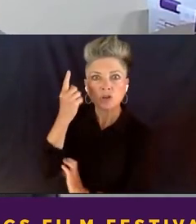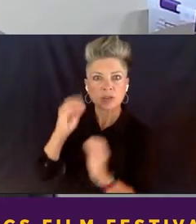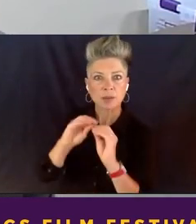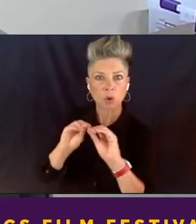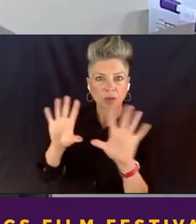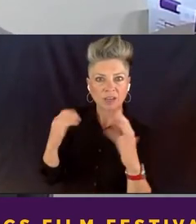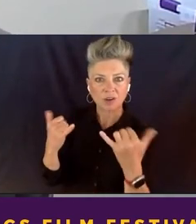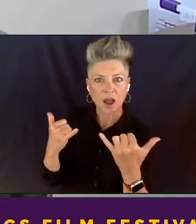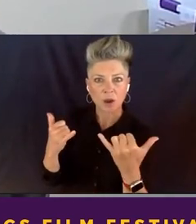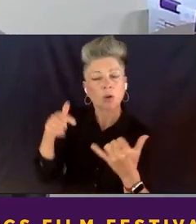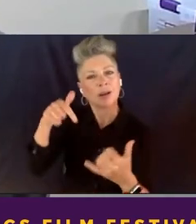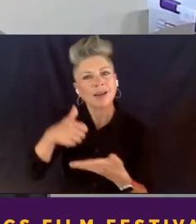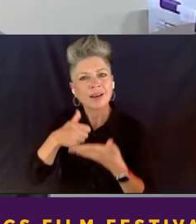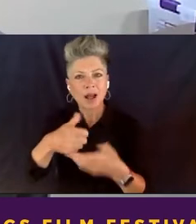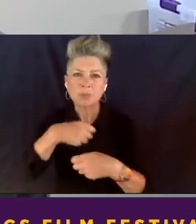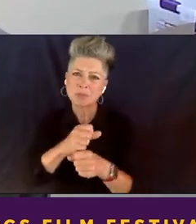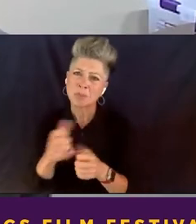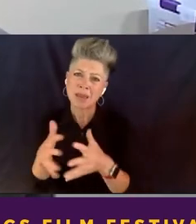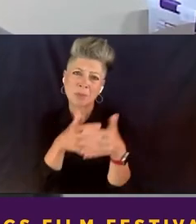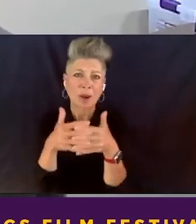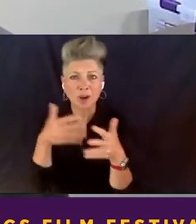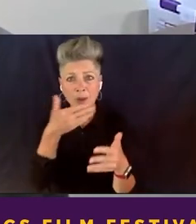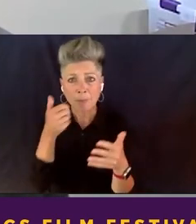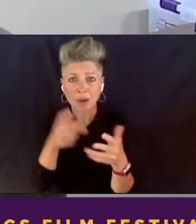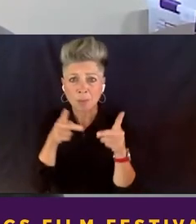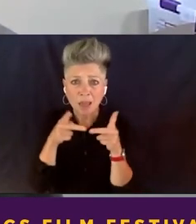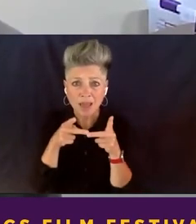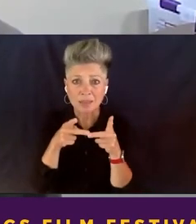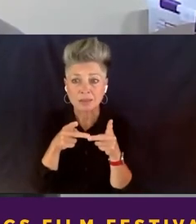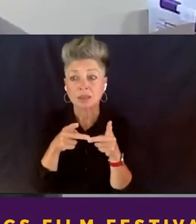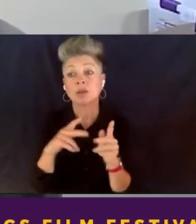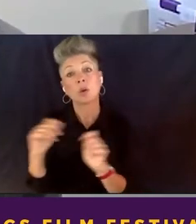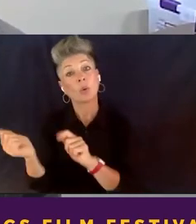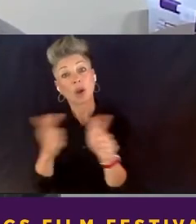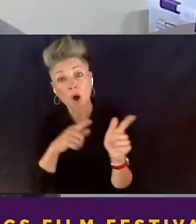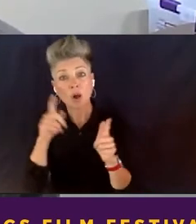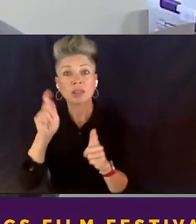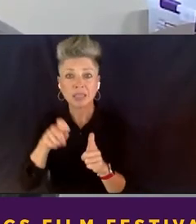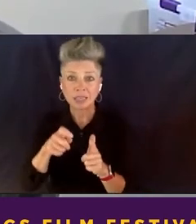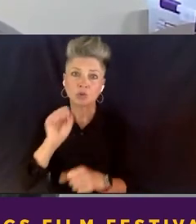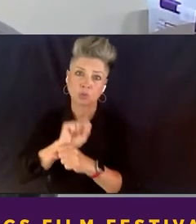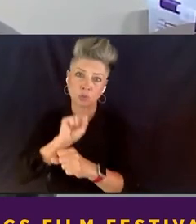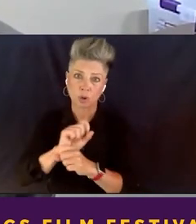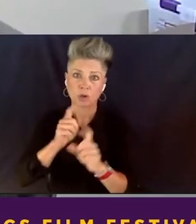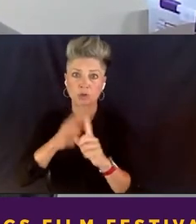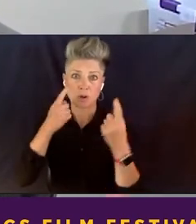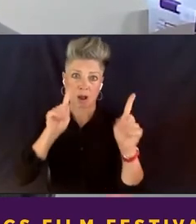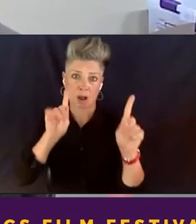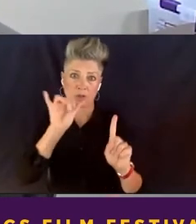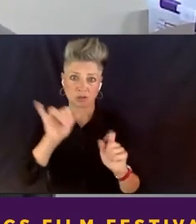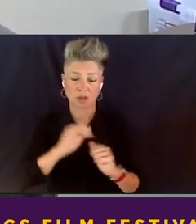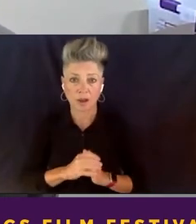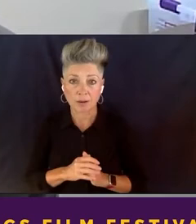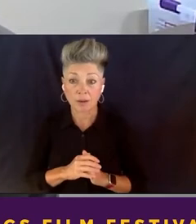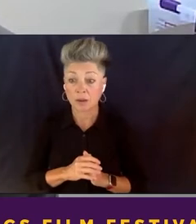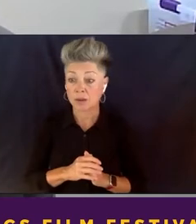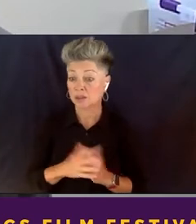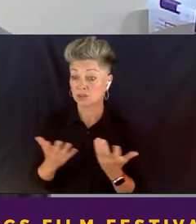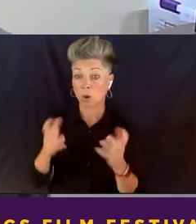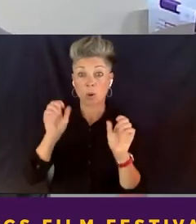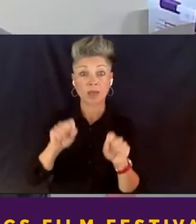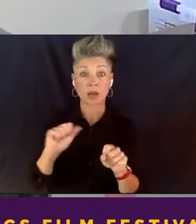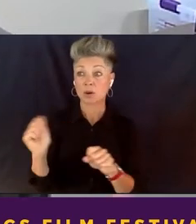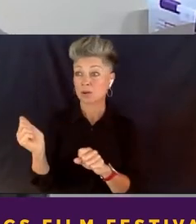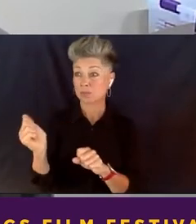America a better place, we've got to all roll up our sleeves and come to the table. And that's what we wanted to accomplish. Can we at least come to the